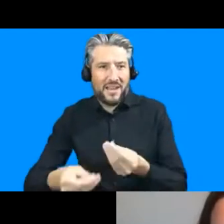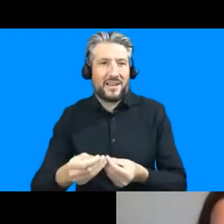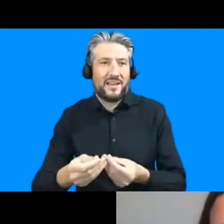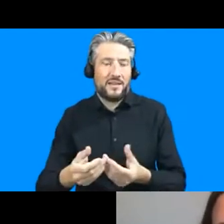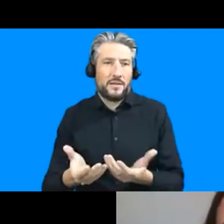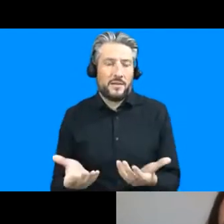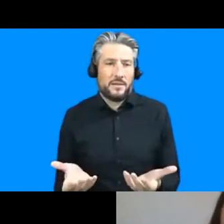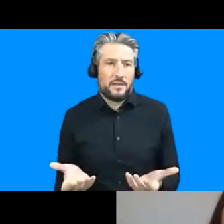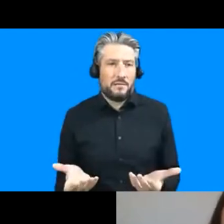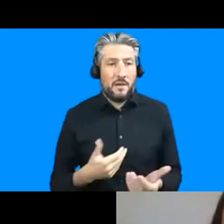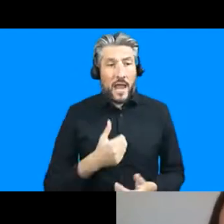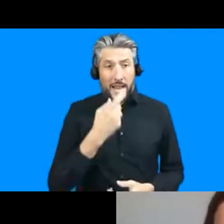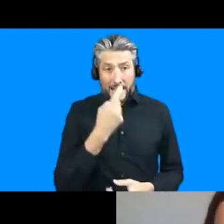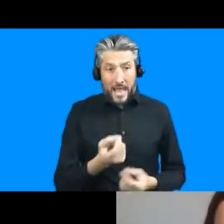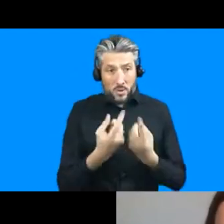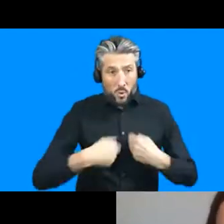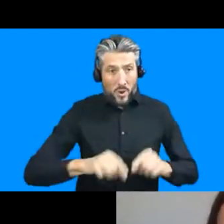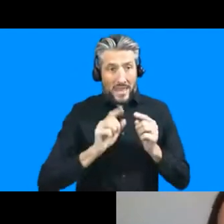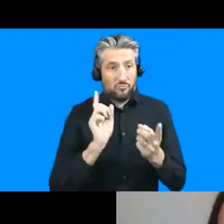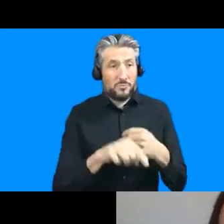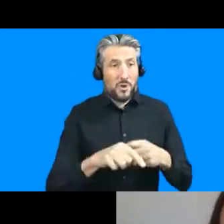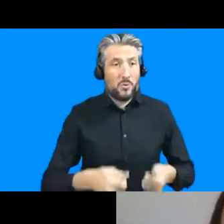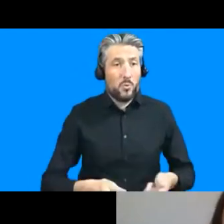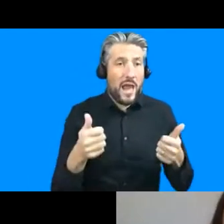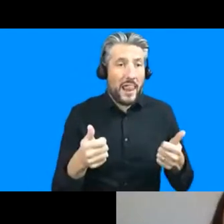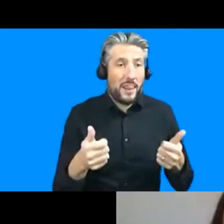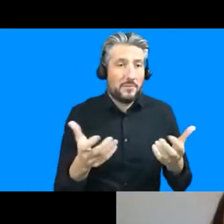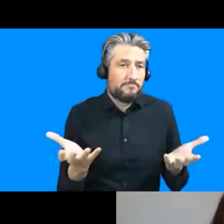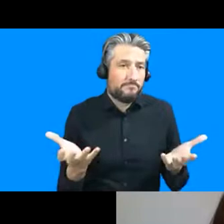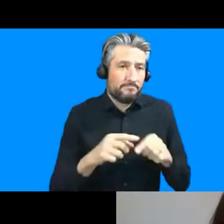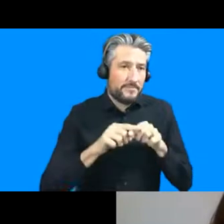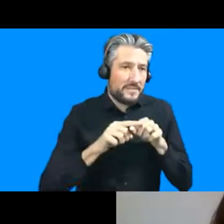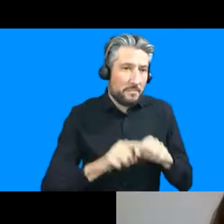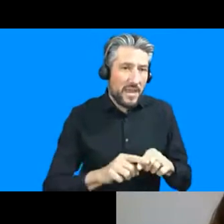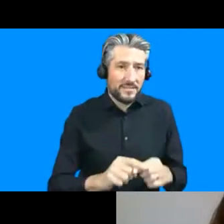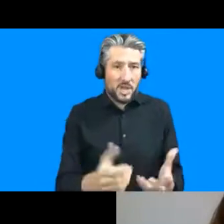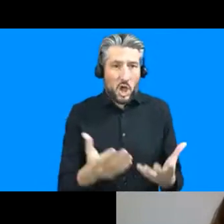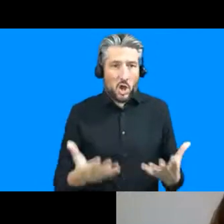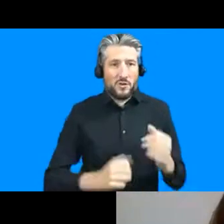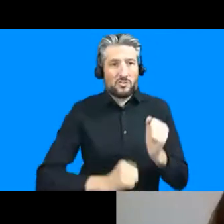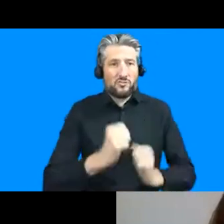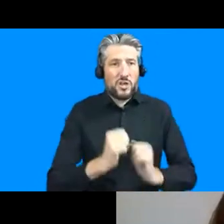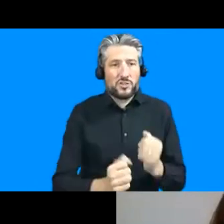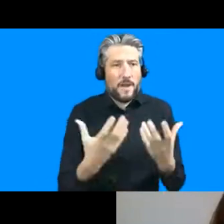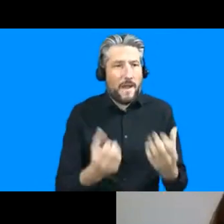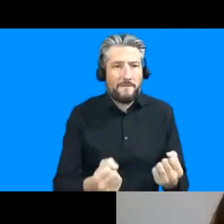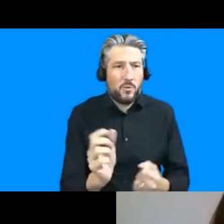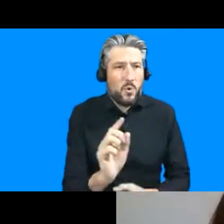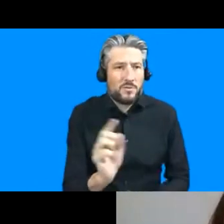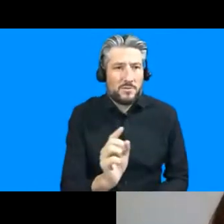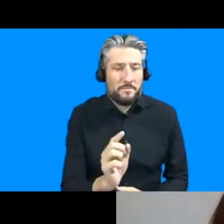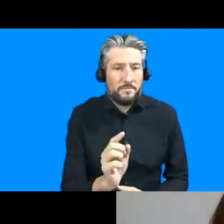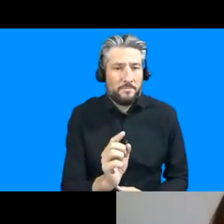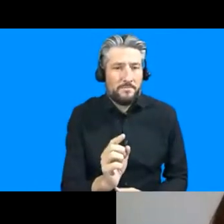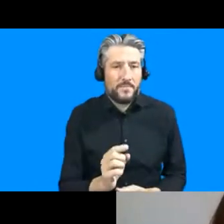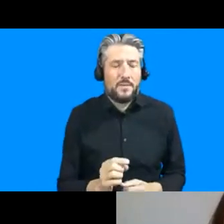depends i think on the quality of this existing social and political infrastructure um and when it comes to informal urban settlements